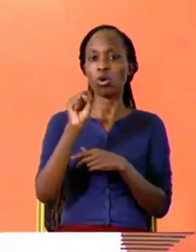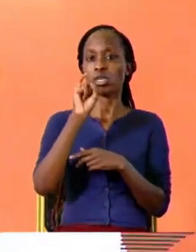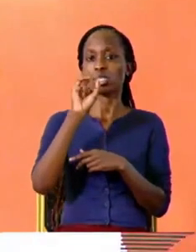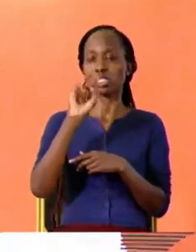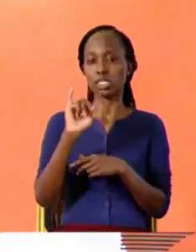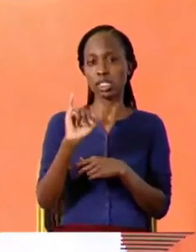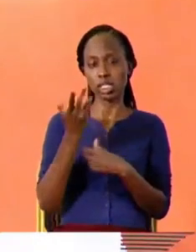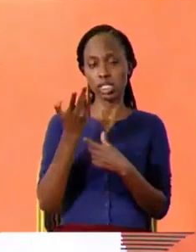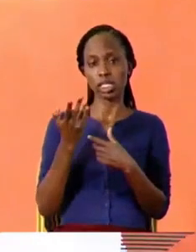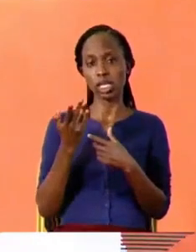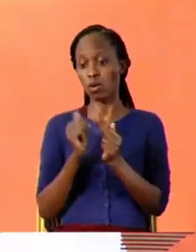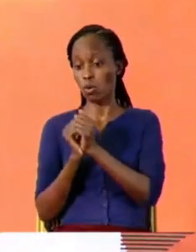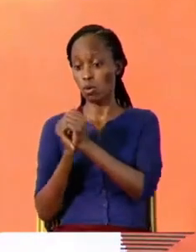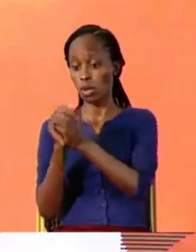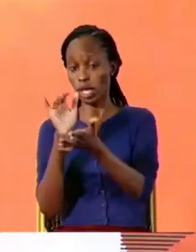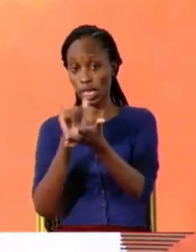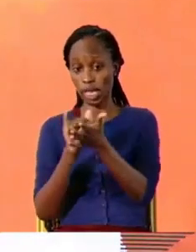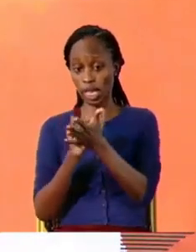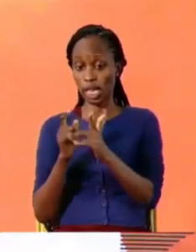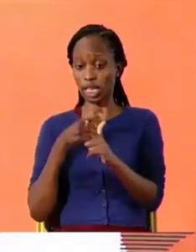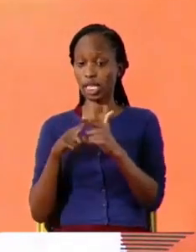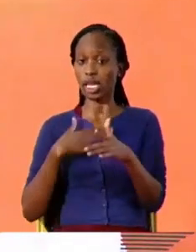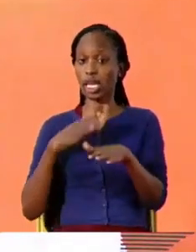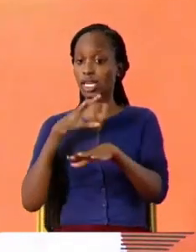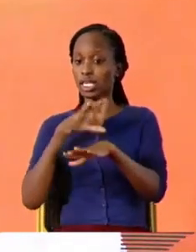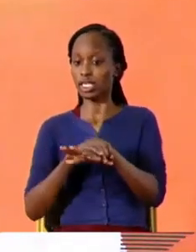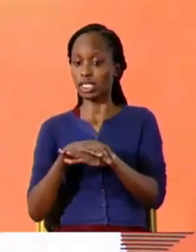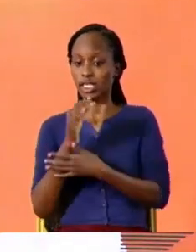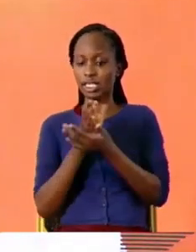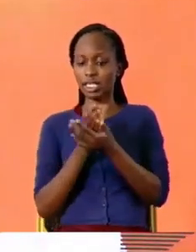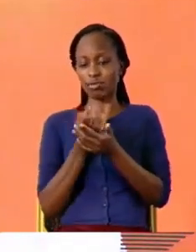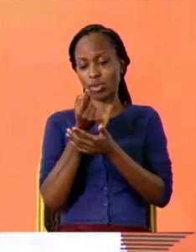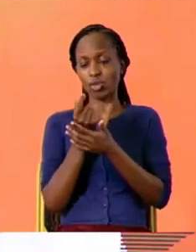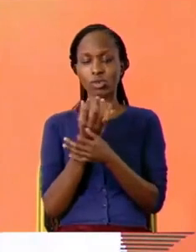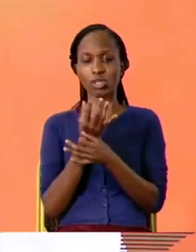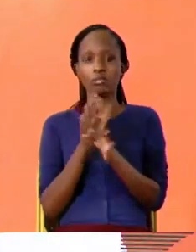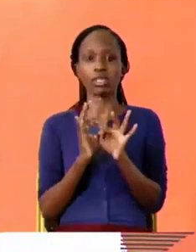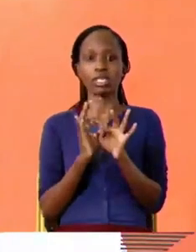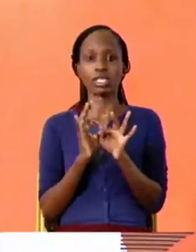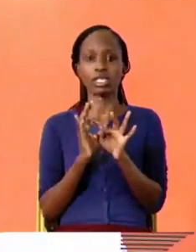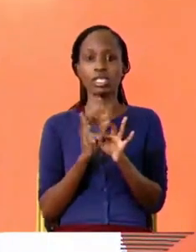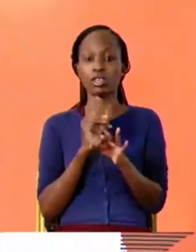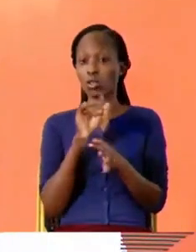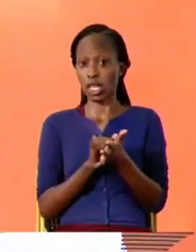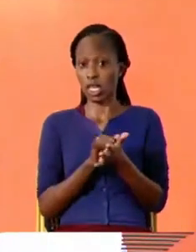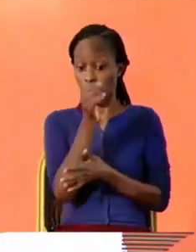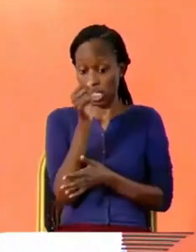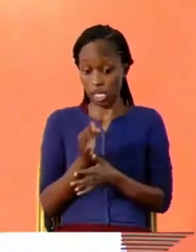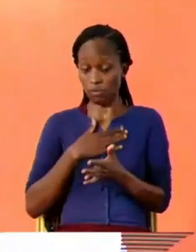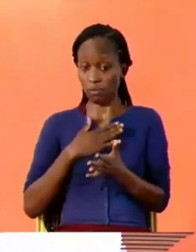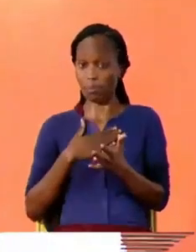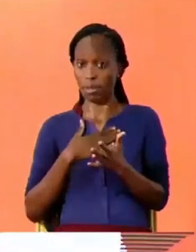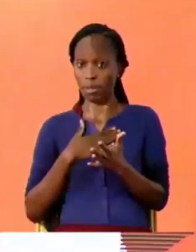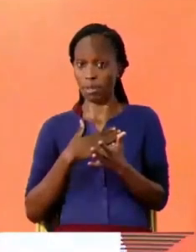and with that I get some limited independence so that if I was scrolling